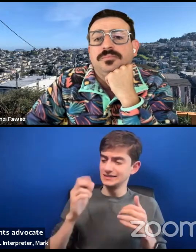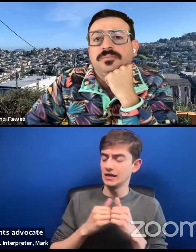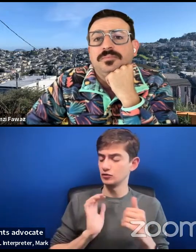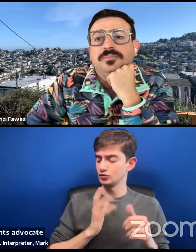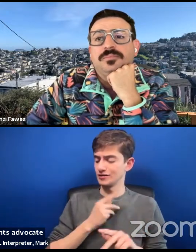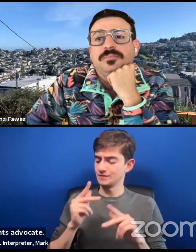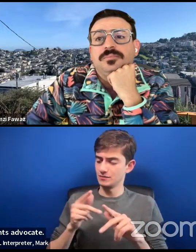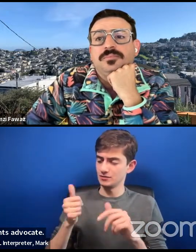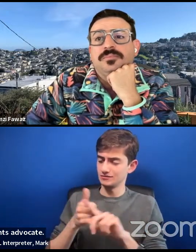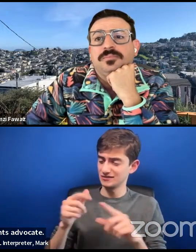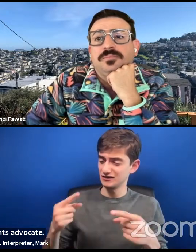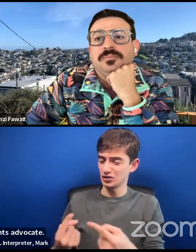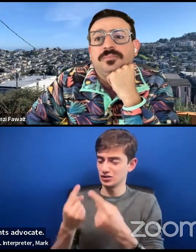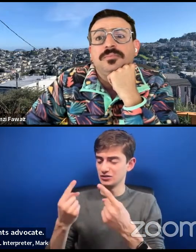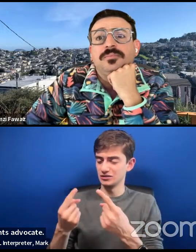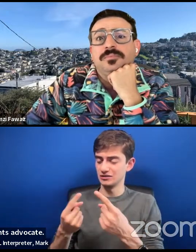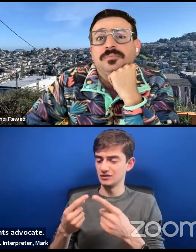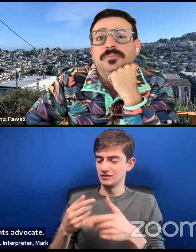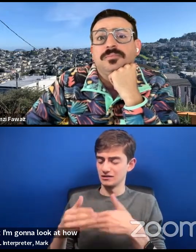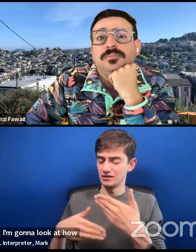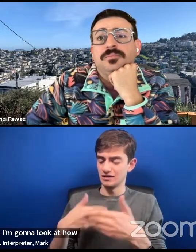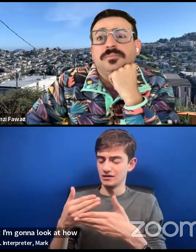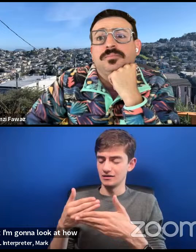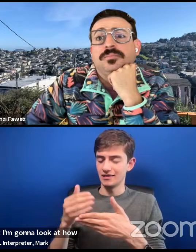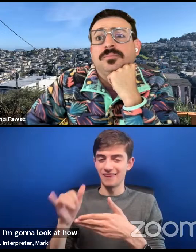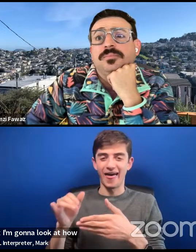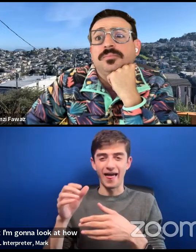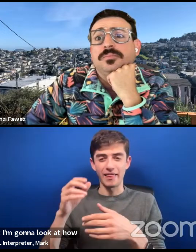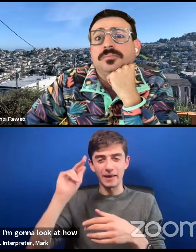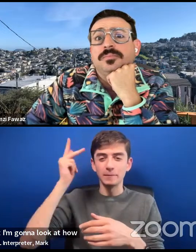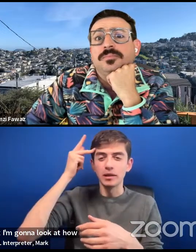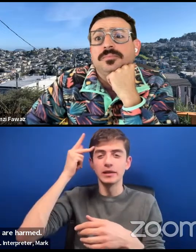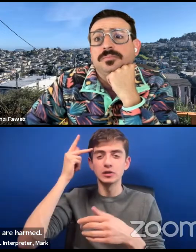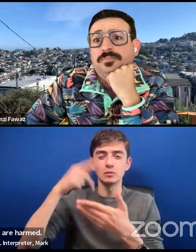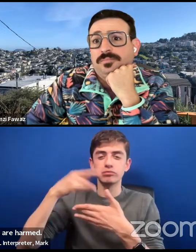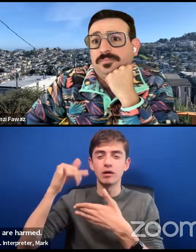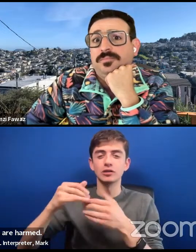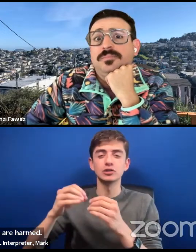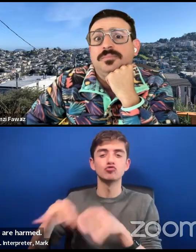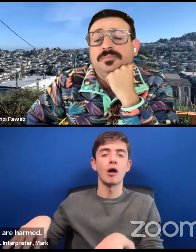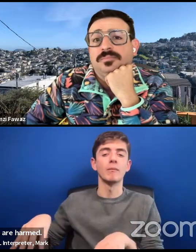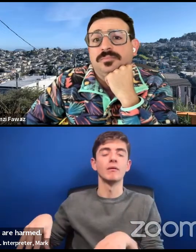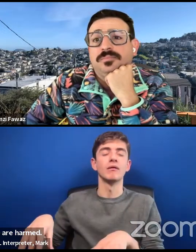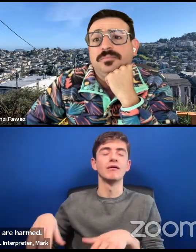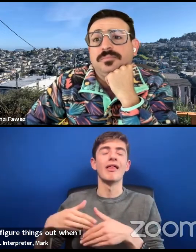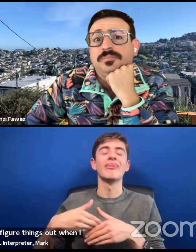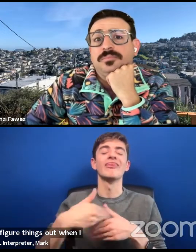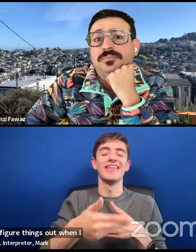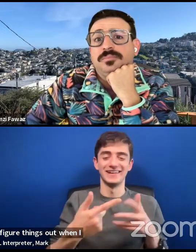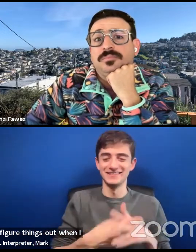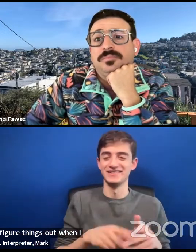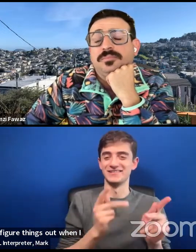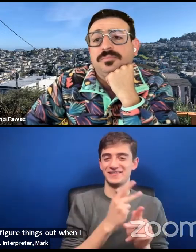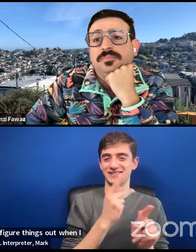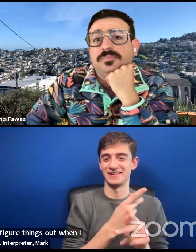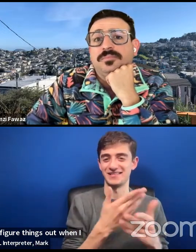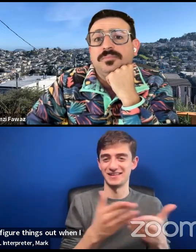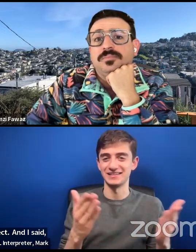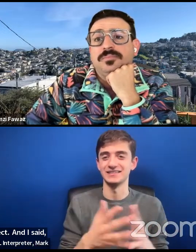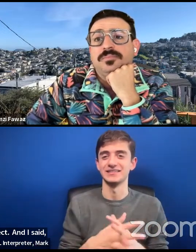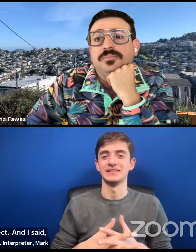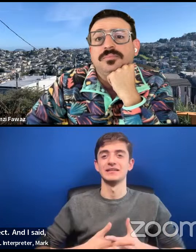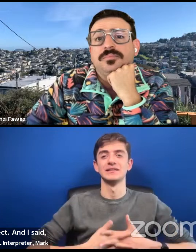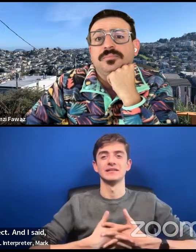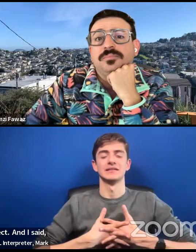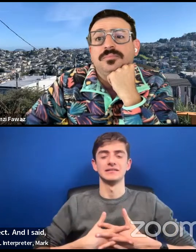And then like, I only started to figure things out when I just dropped that project. And I said, I'm going to look at, you know, these, I'm actually going to look